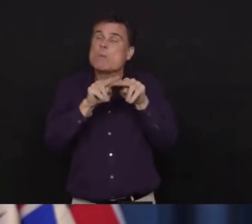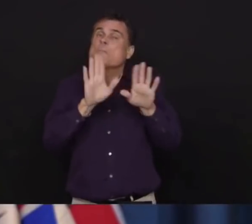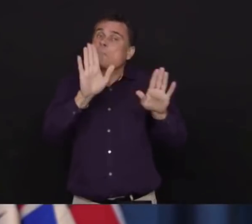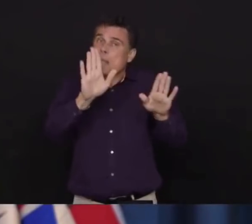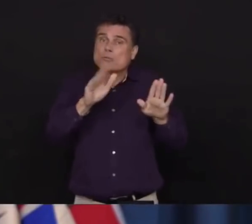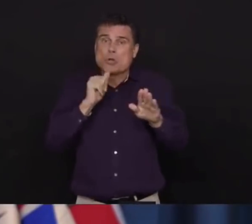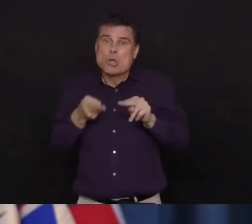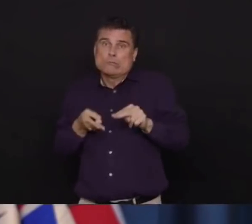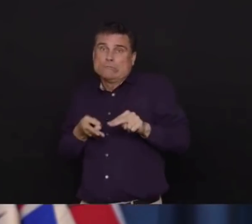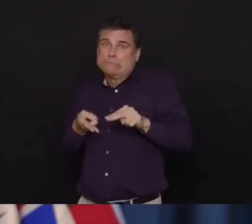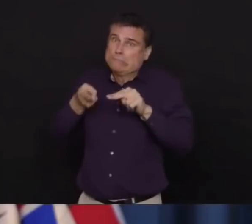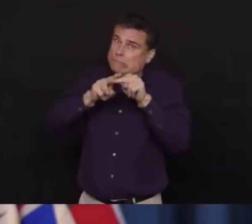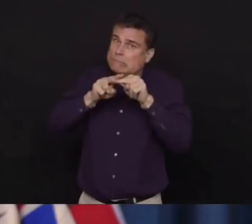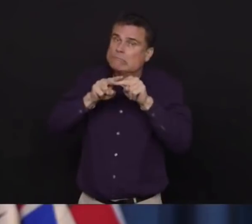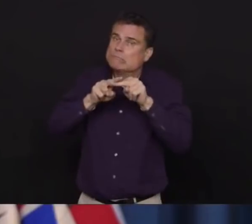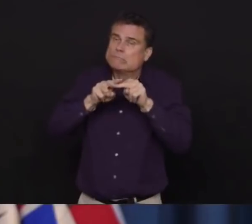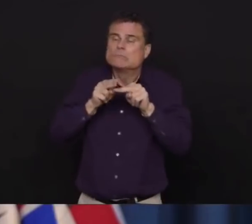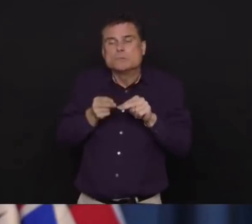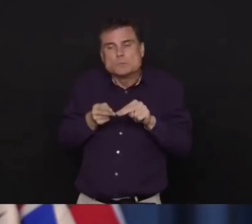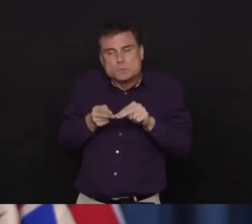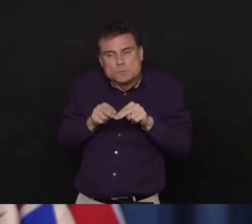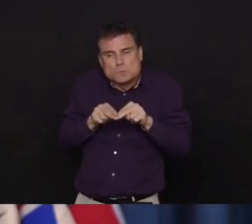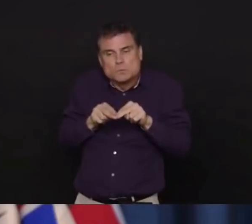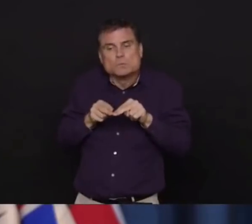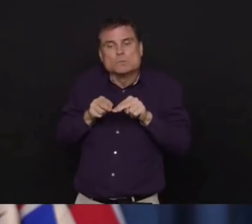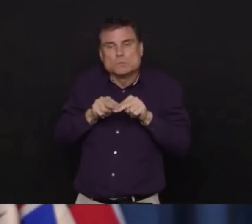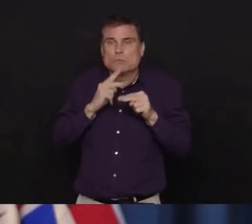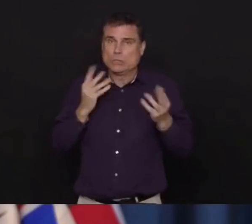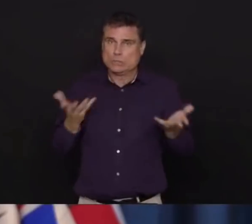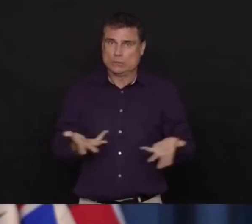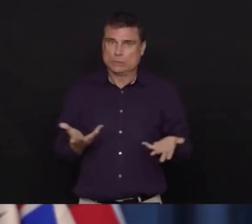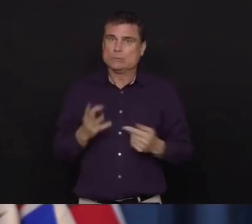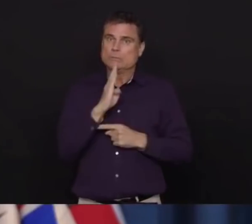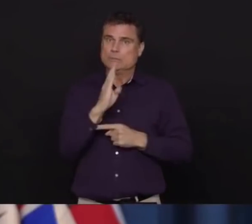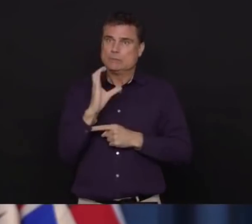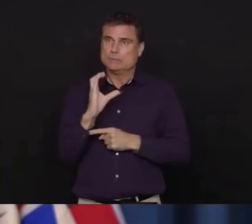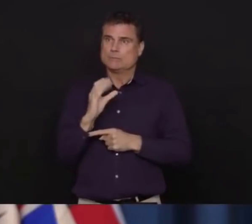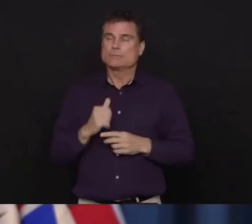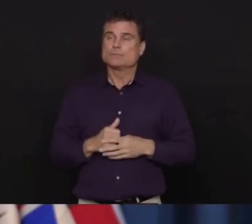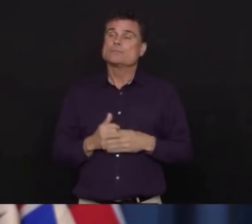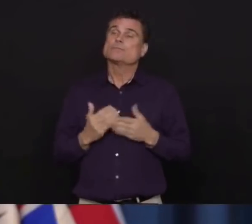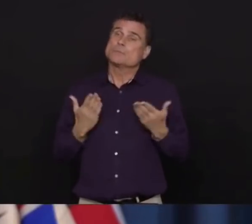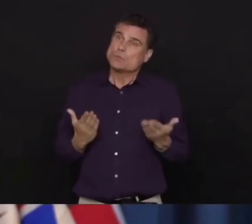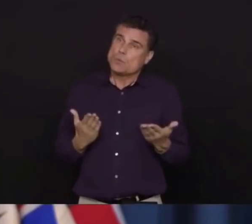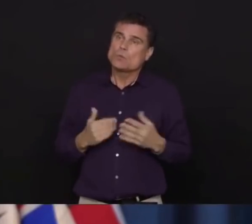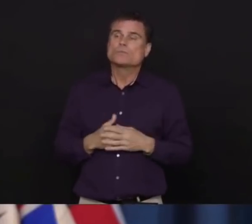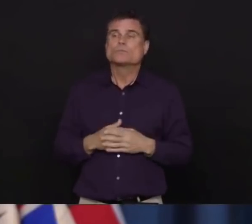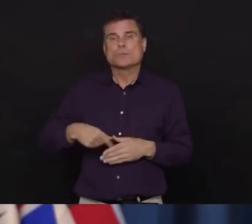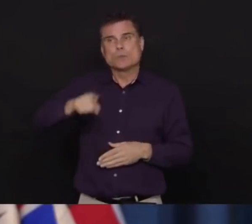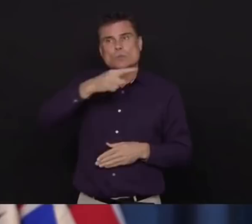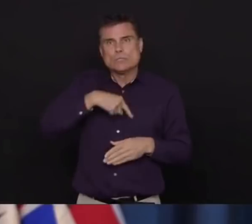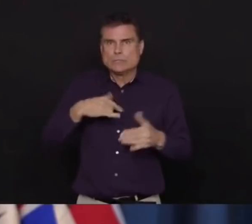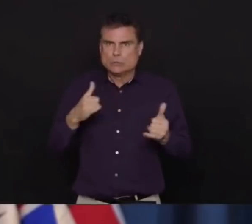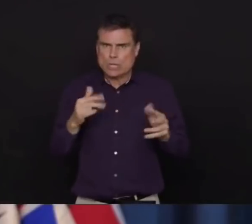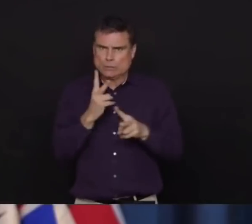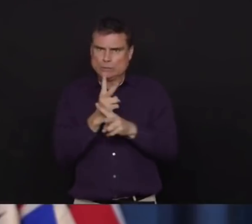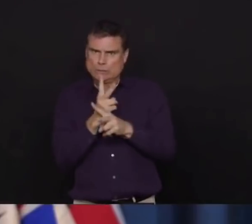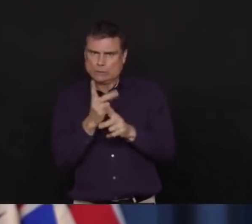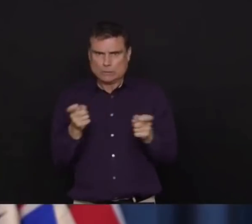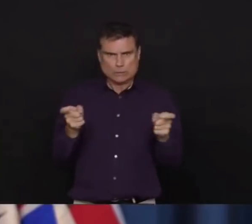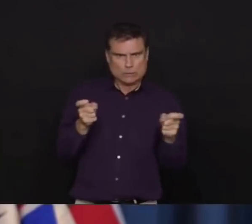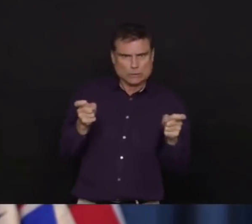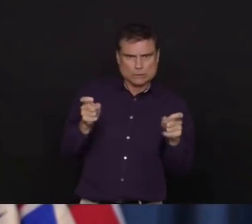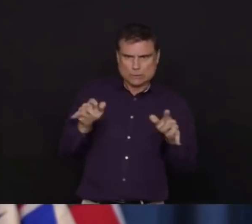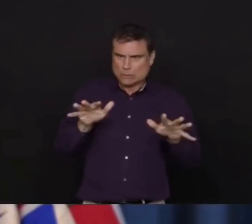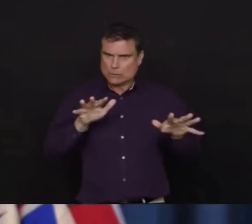that we are seeing the growth in a manageable way here in BC, is because of what everybody is doing together. And that